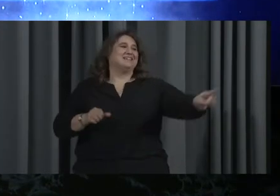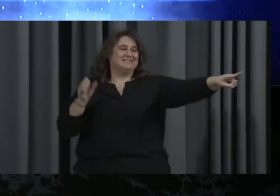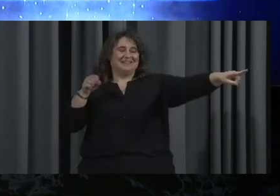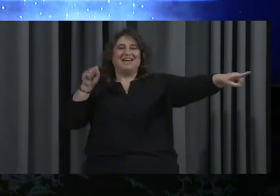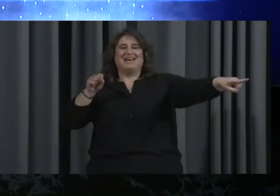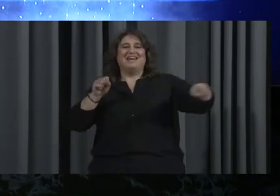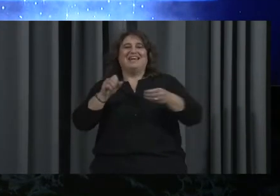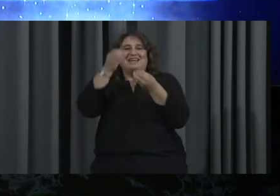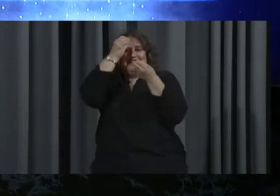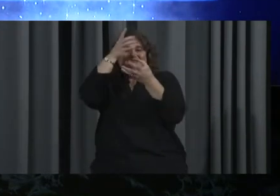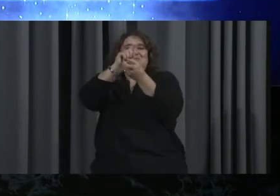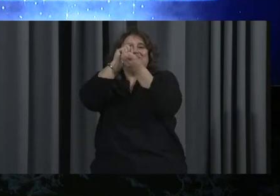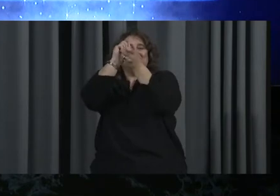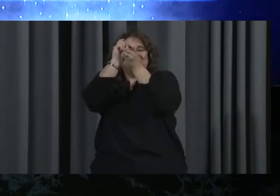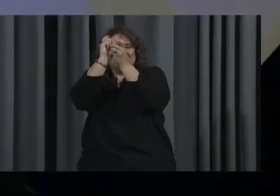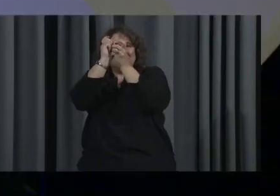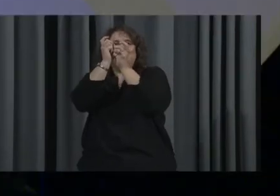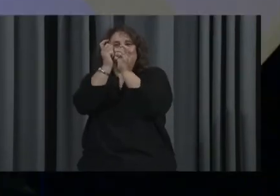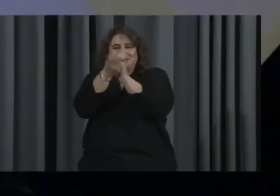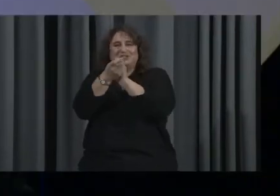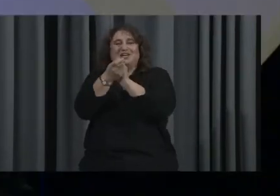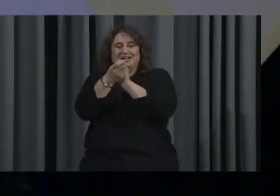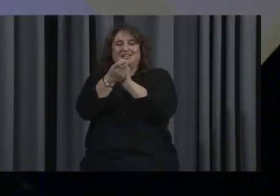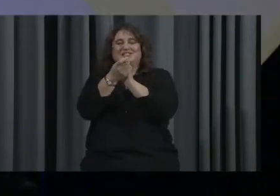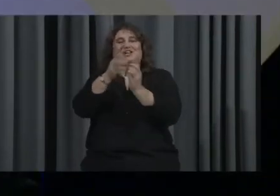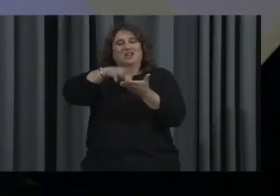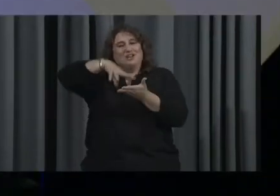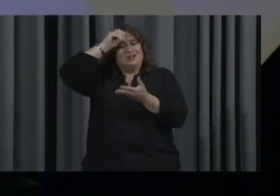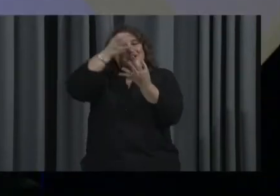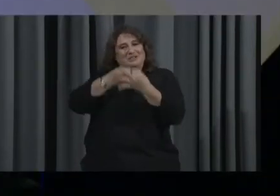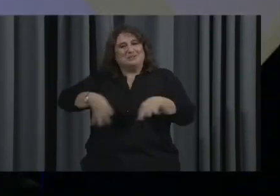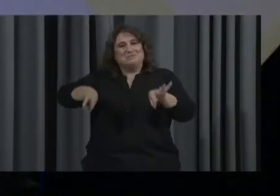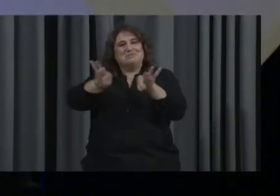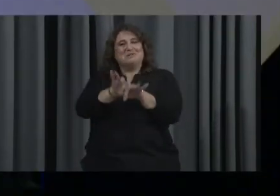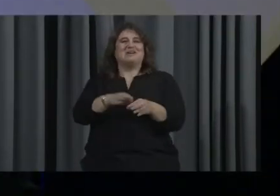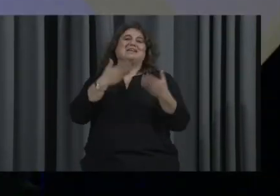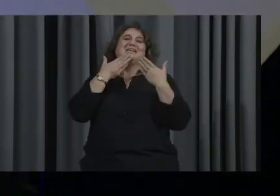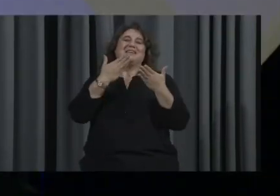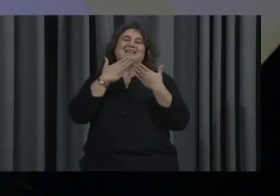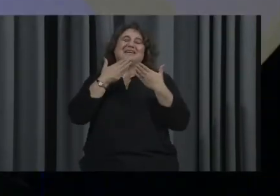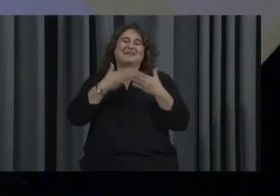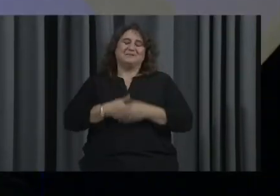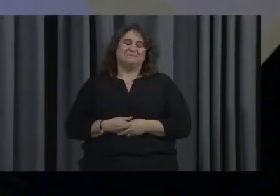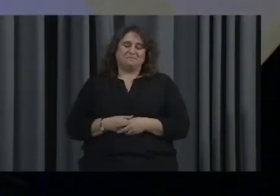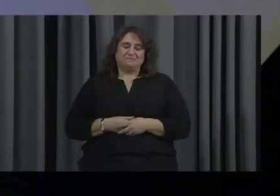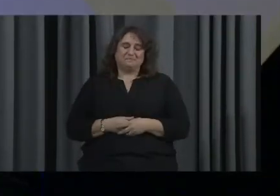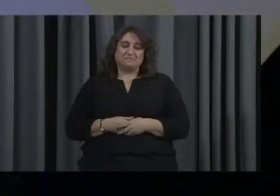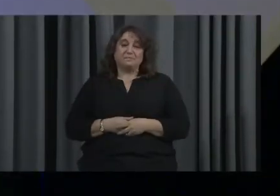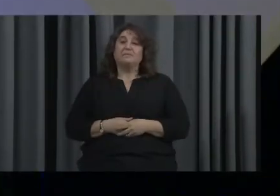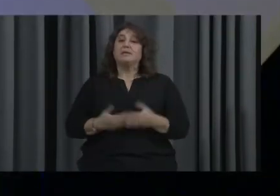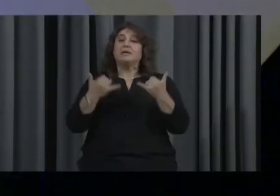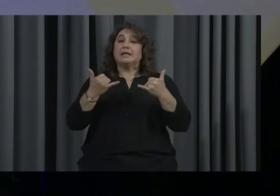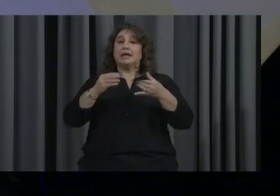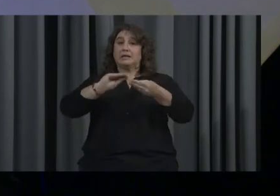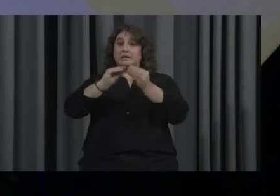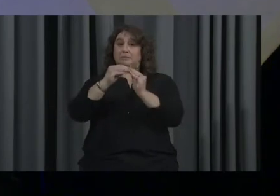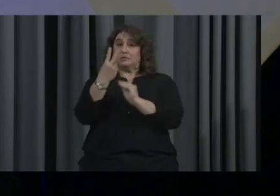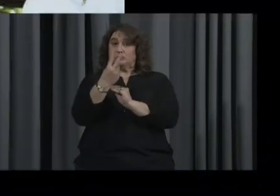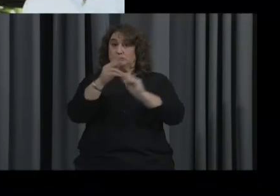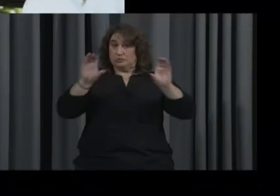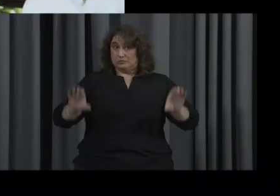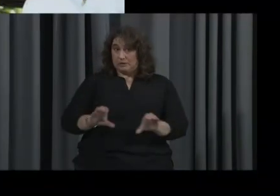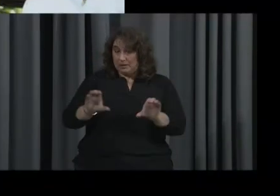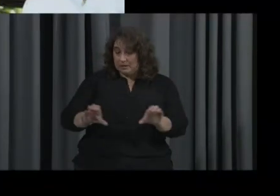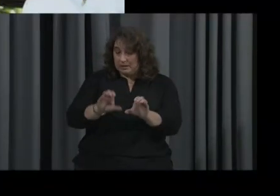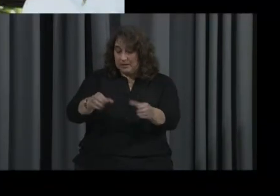every day. It It It does. Yeah. Well, so thank you, Tamara, for passing this on to me. In this activity, we're going to talk about